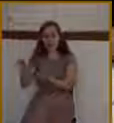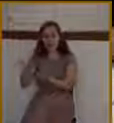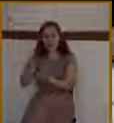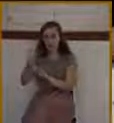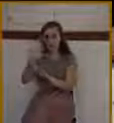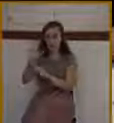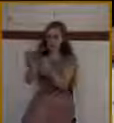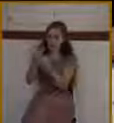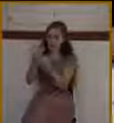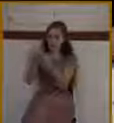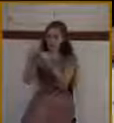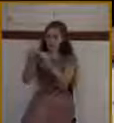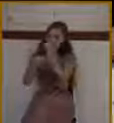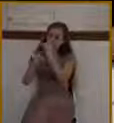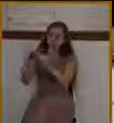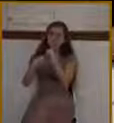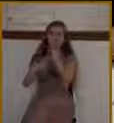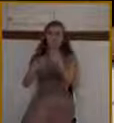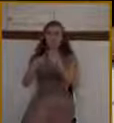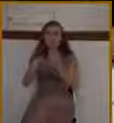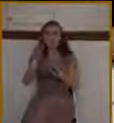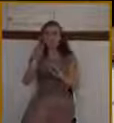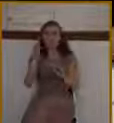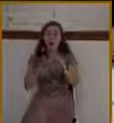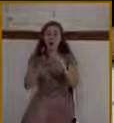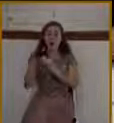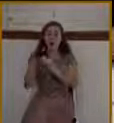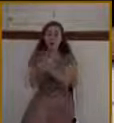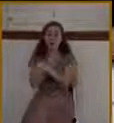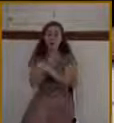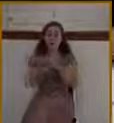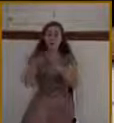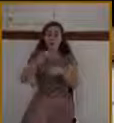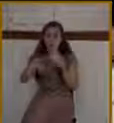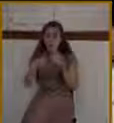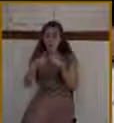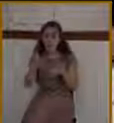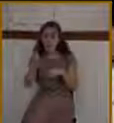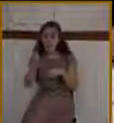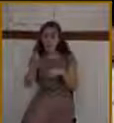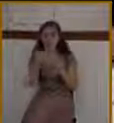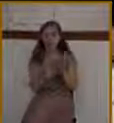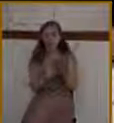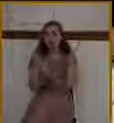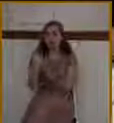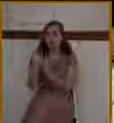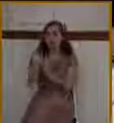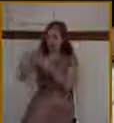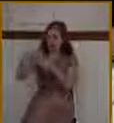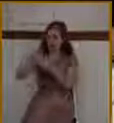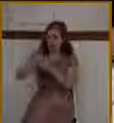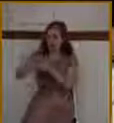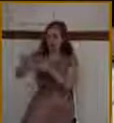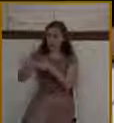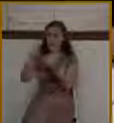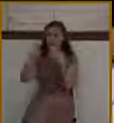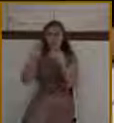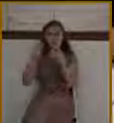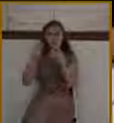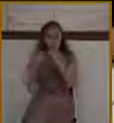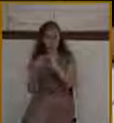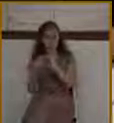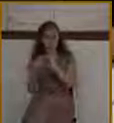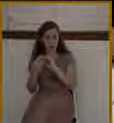day when Jesus came into Jerusalem, came all the way into the temple, there